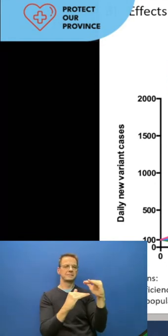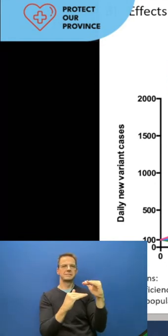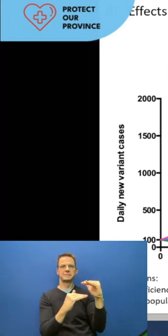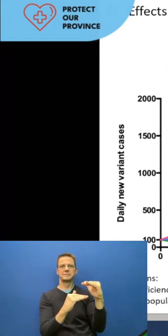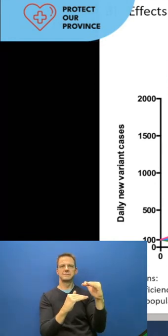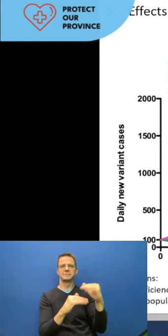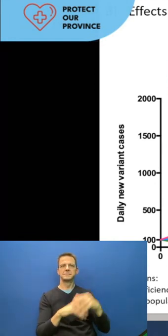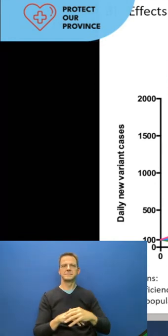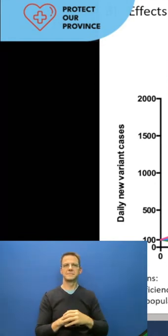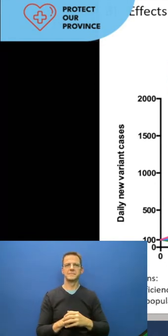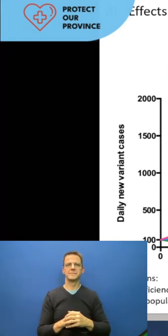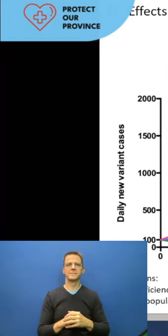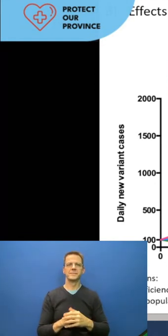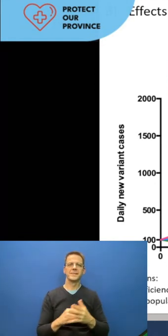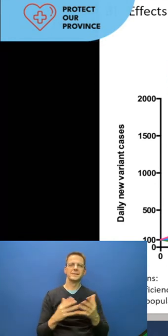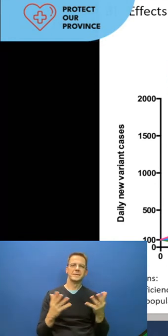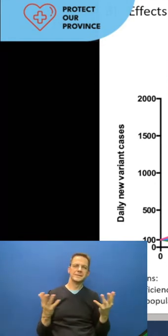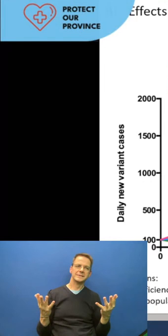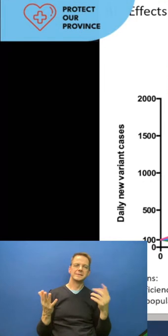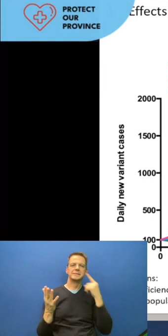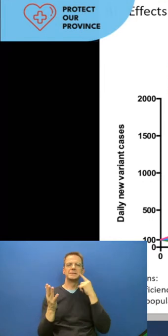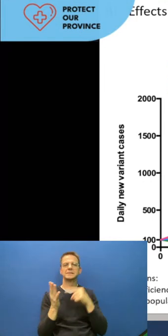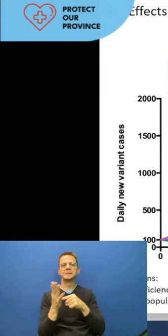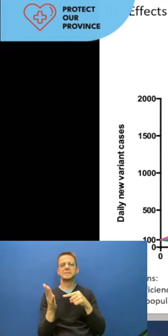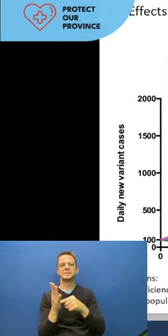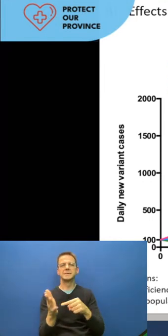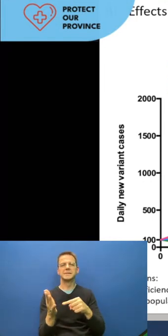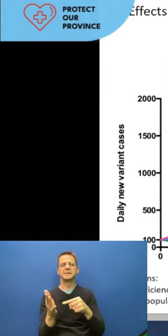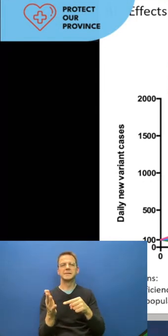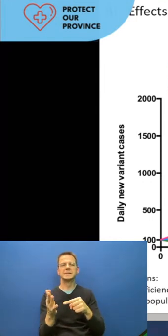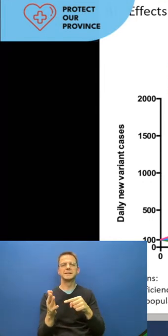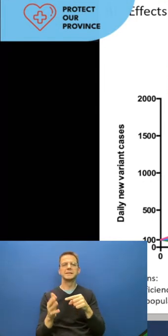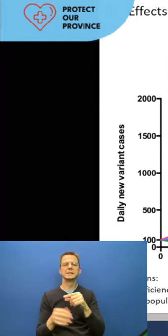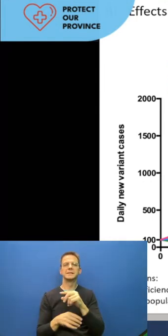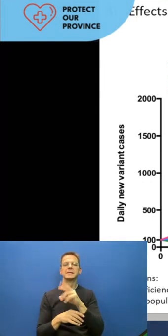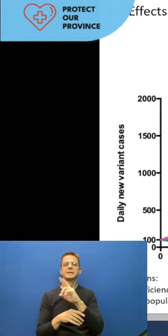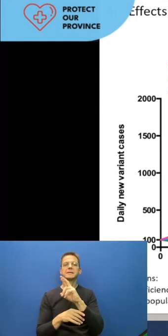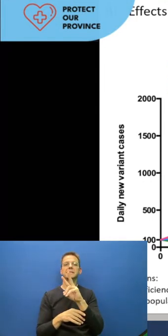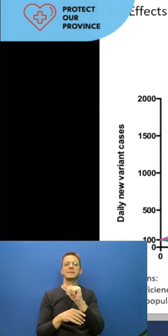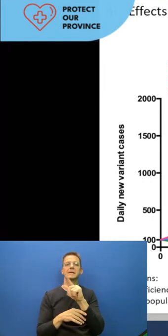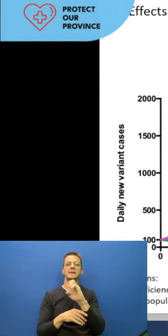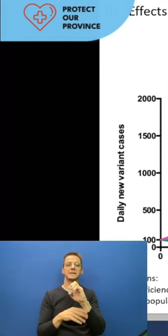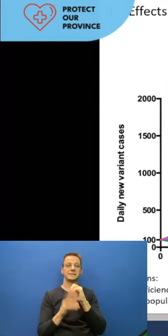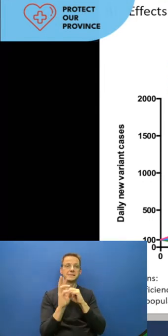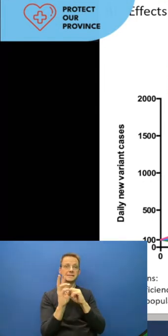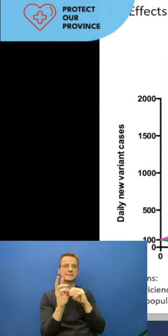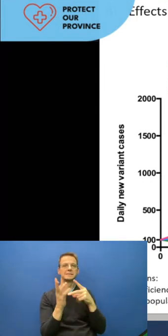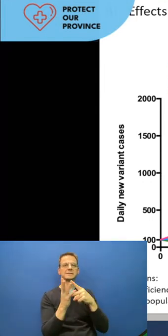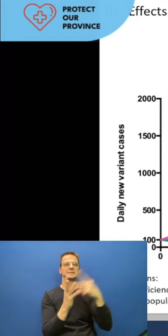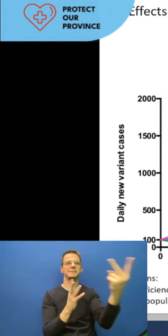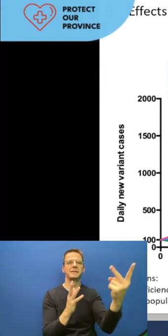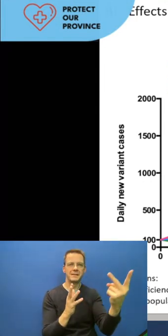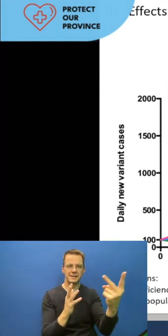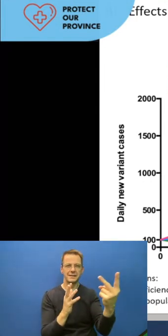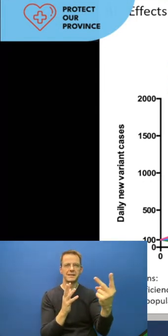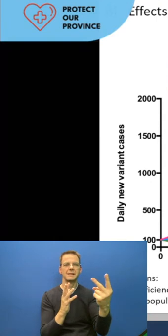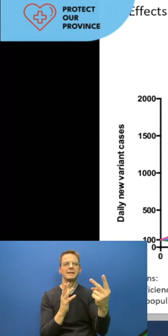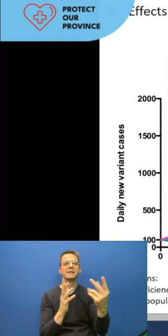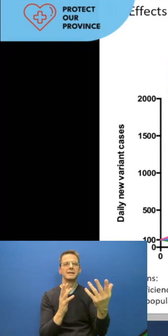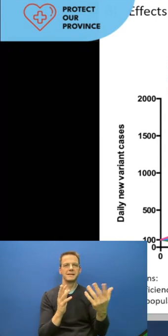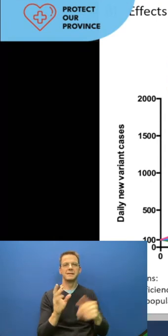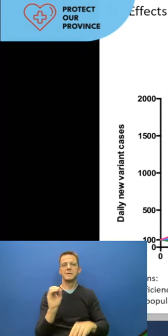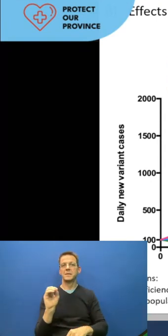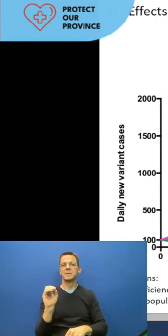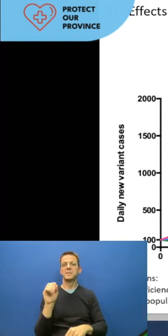of 0.6, with twice more transmissible variant, it is 0.6 times 2, which is 1.2, which would be still growing